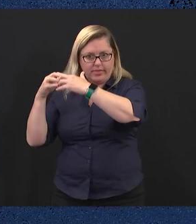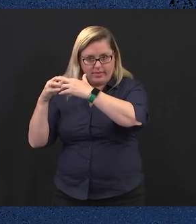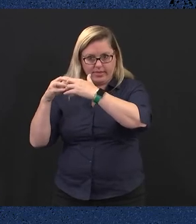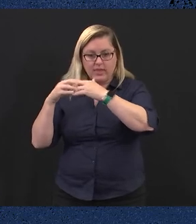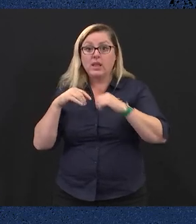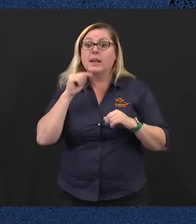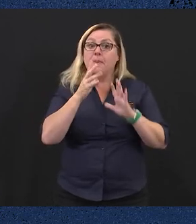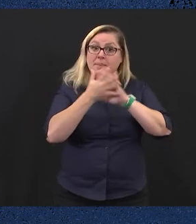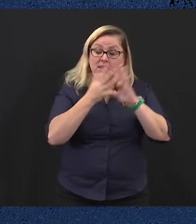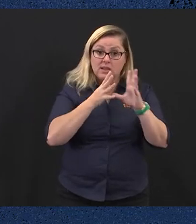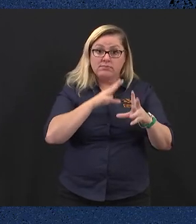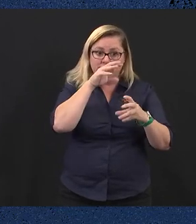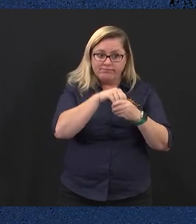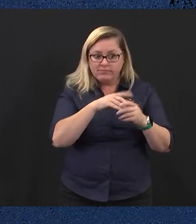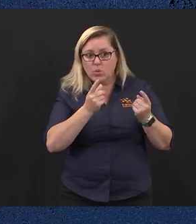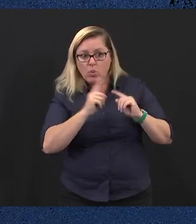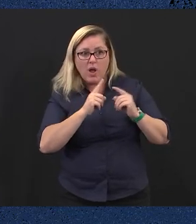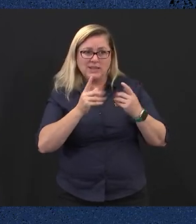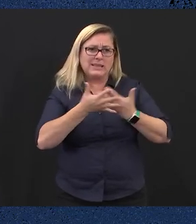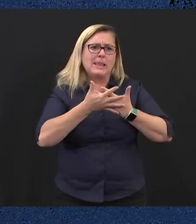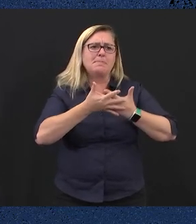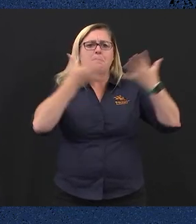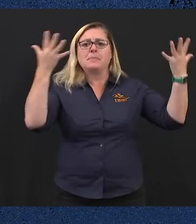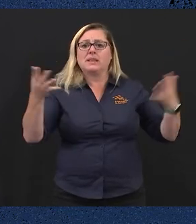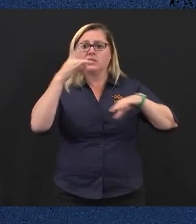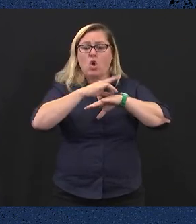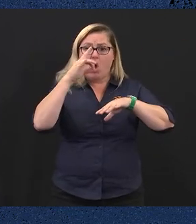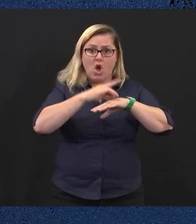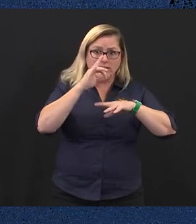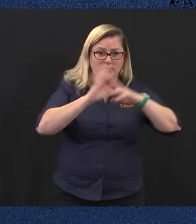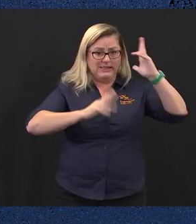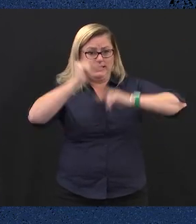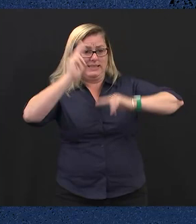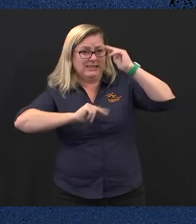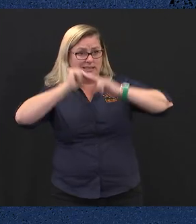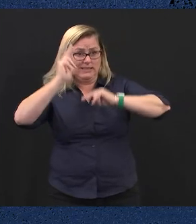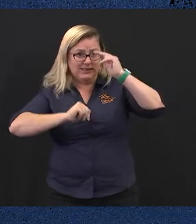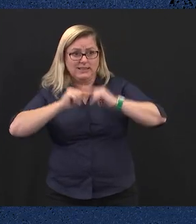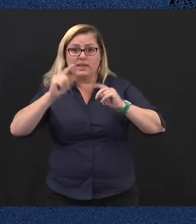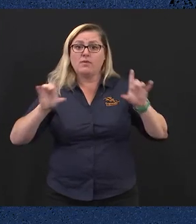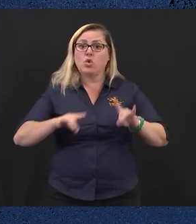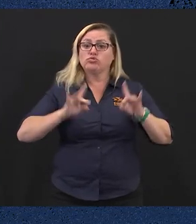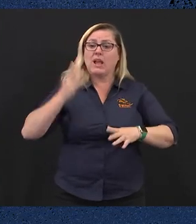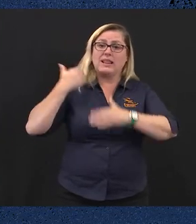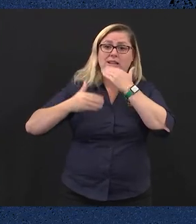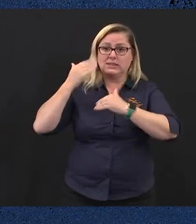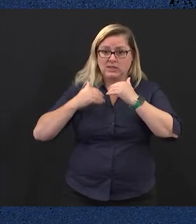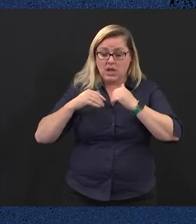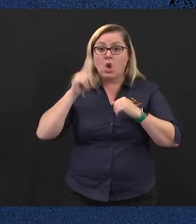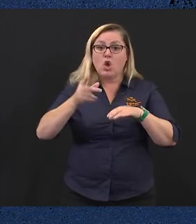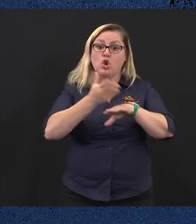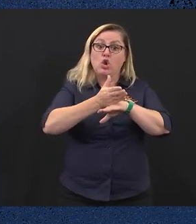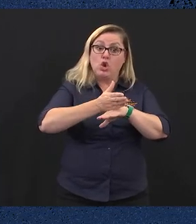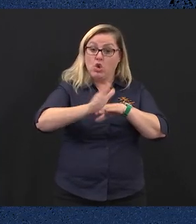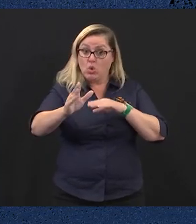This includes delivering the biggest hospital infrastructure project in Australia's history by building new Royal Melbourne